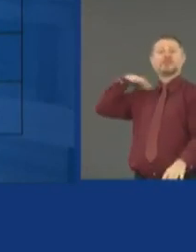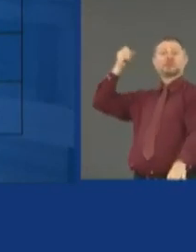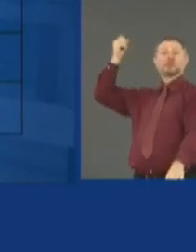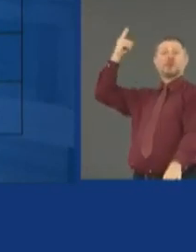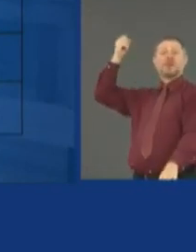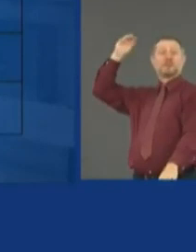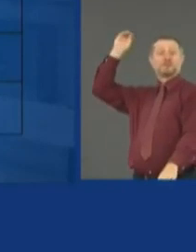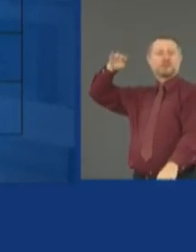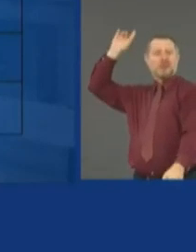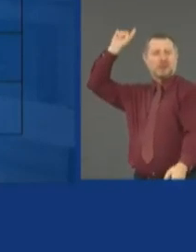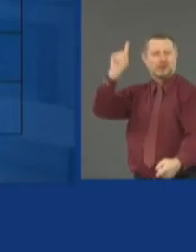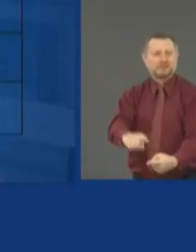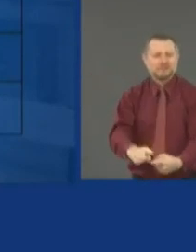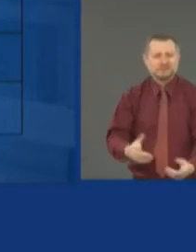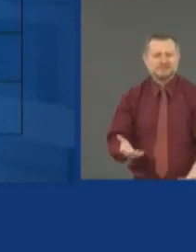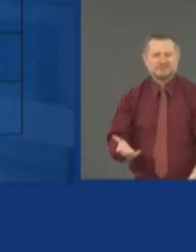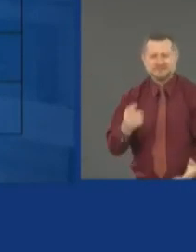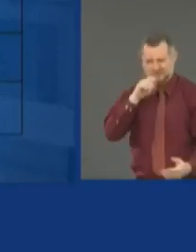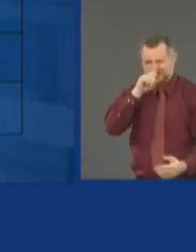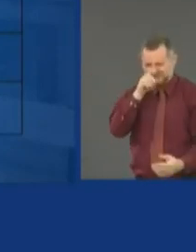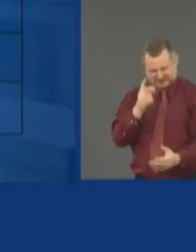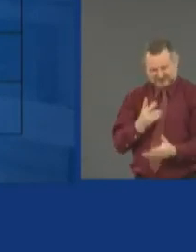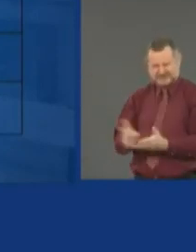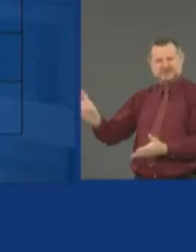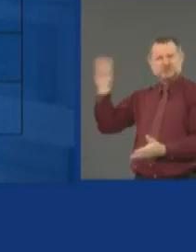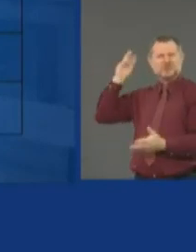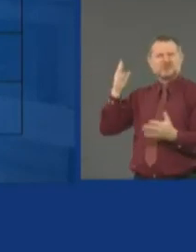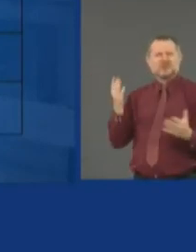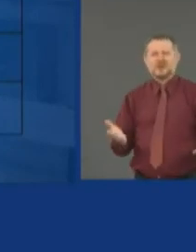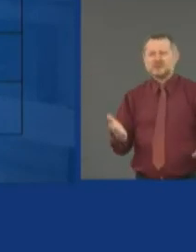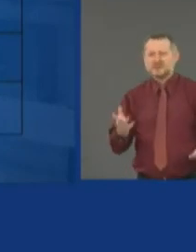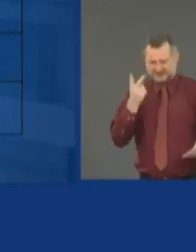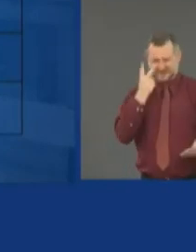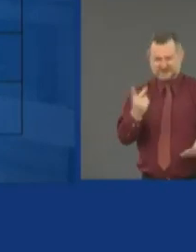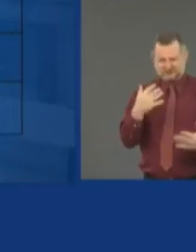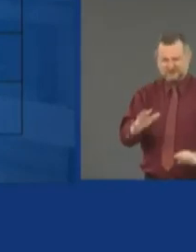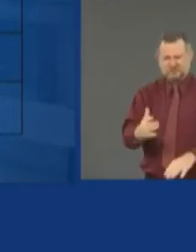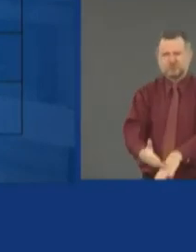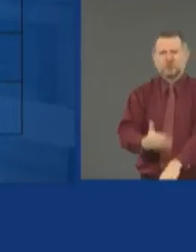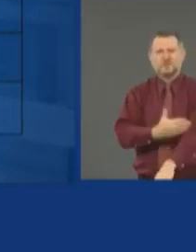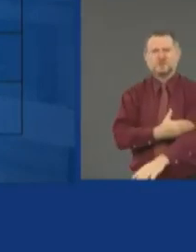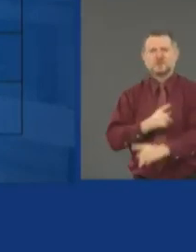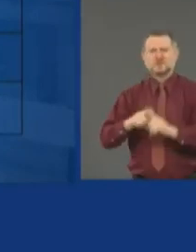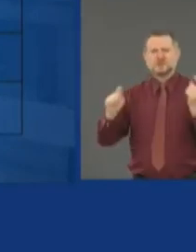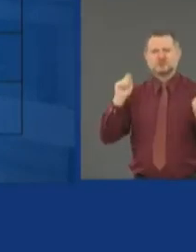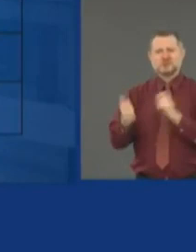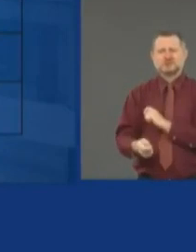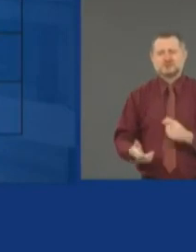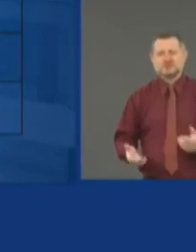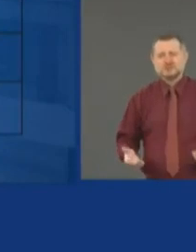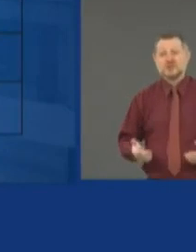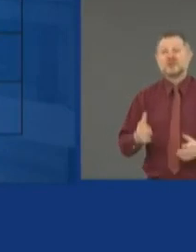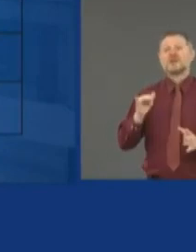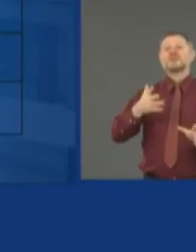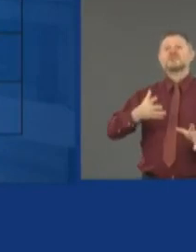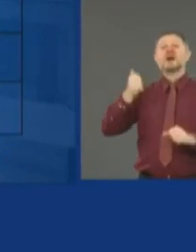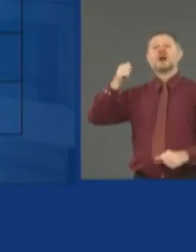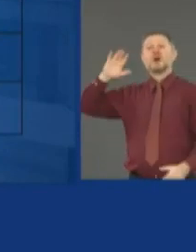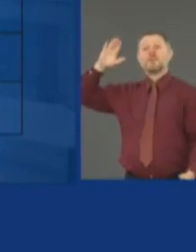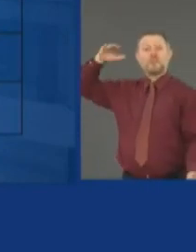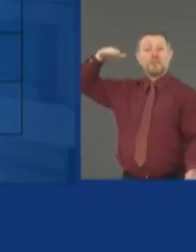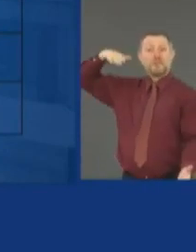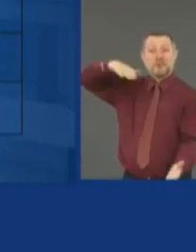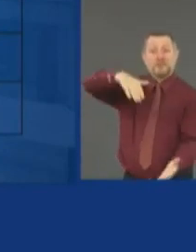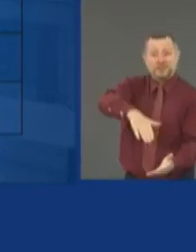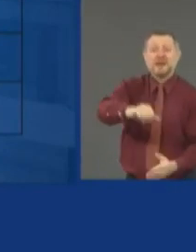So, we're making great progress. But, as fast as these numbers came down is as fast as these numbers can